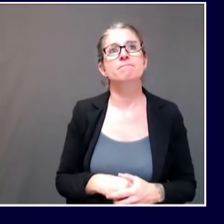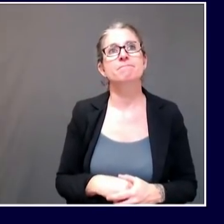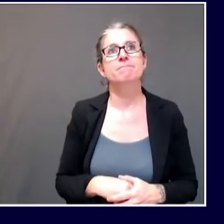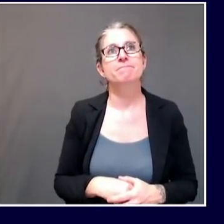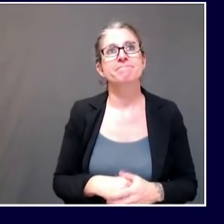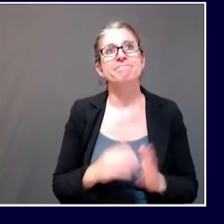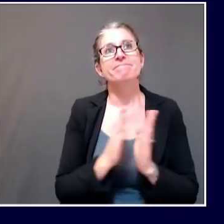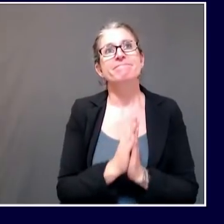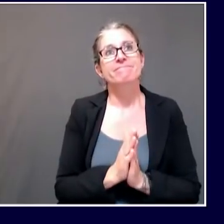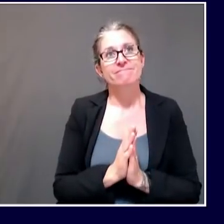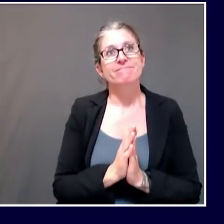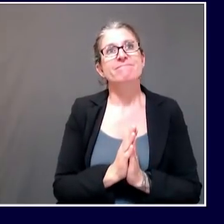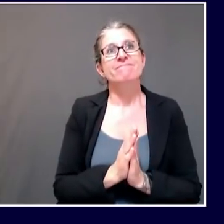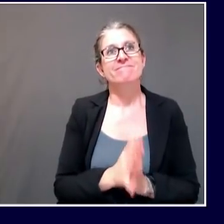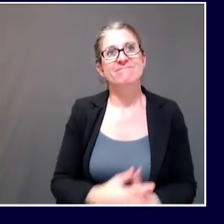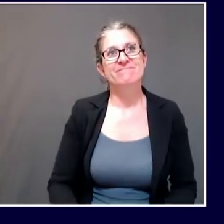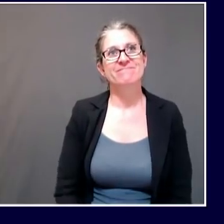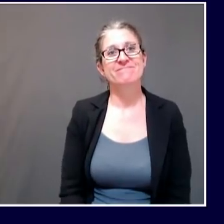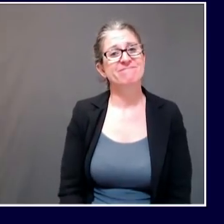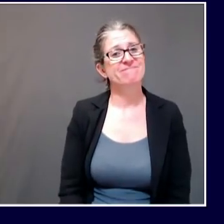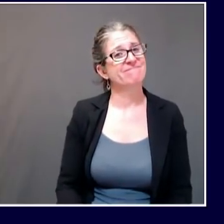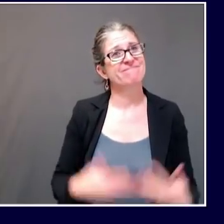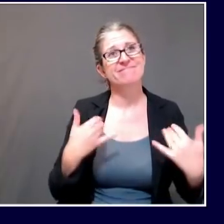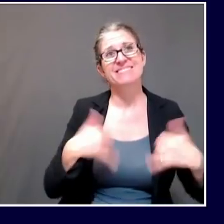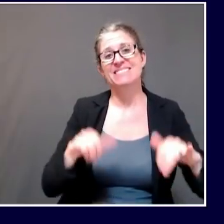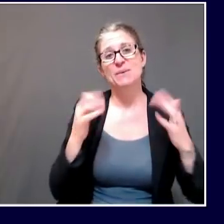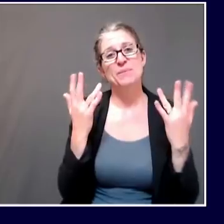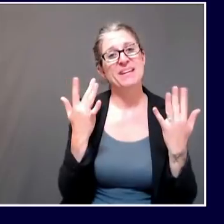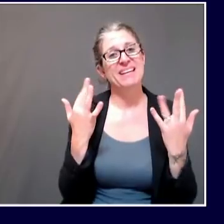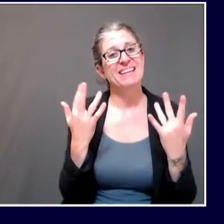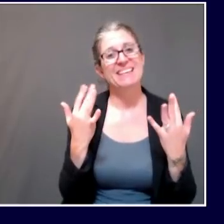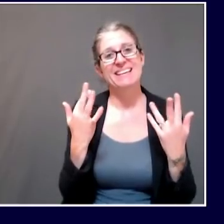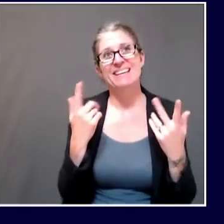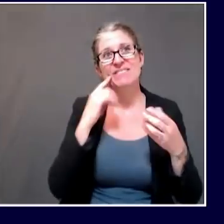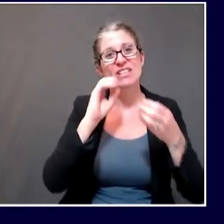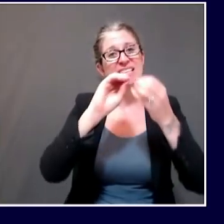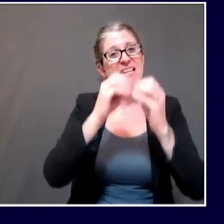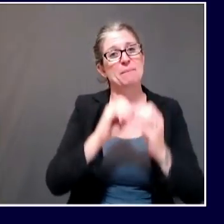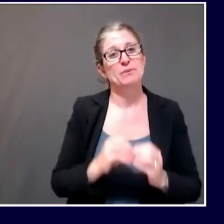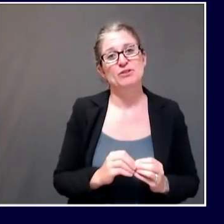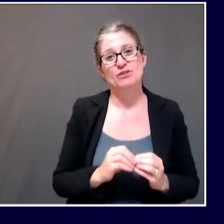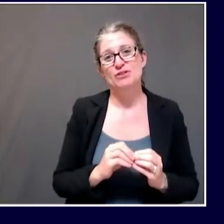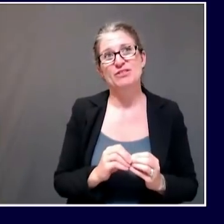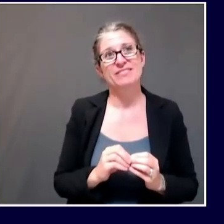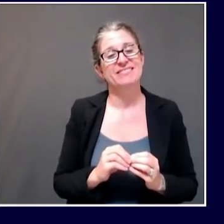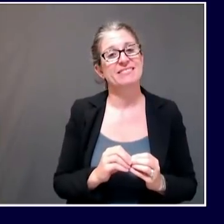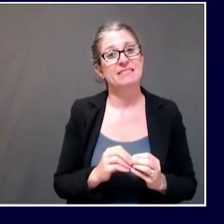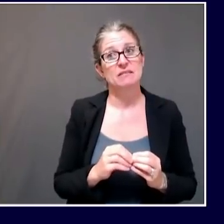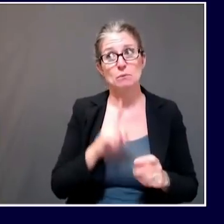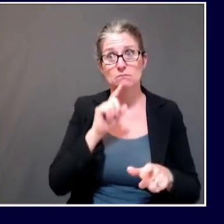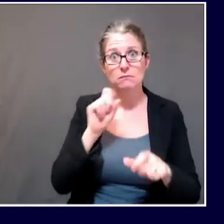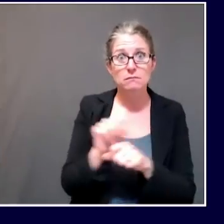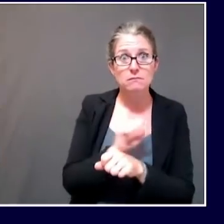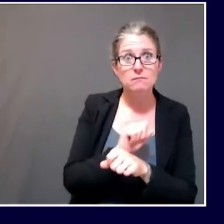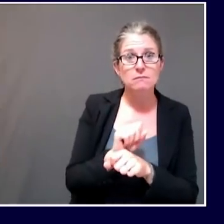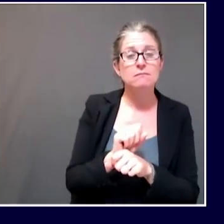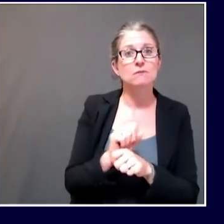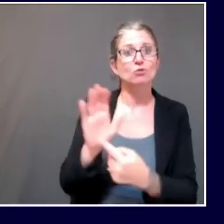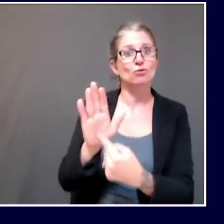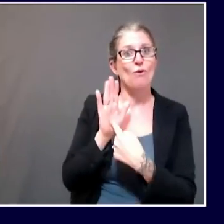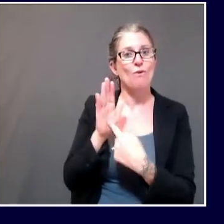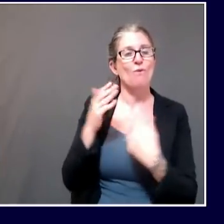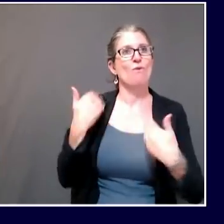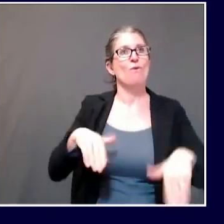tell exactly whether those clinics made the difference in turning Maine's numbers around. Uh, but to level set,